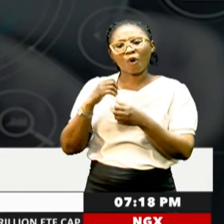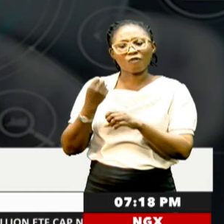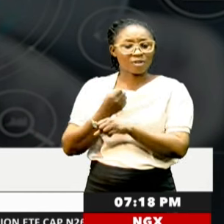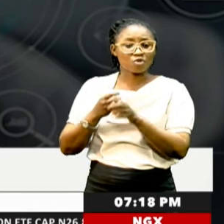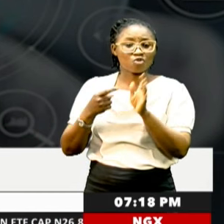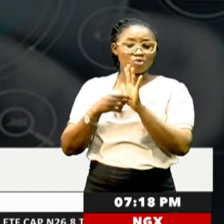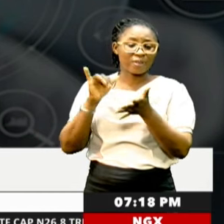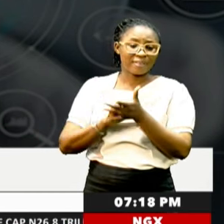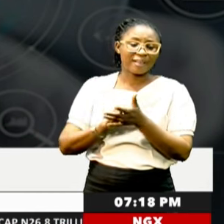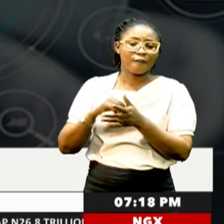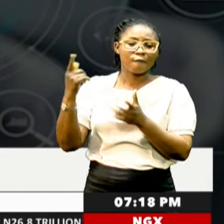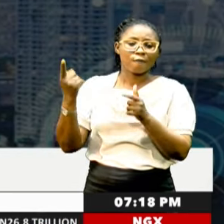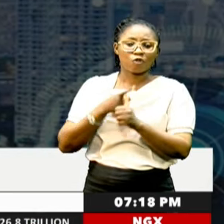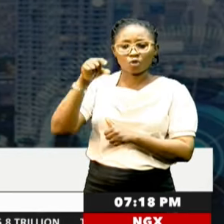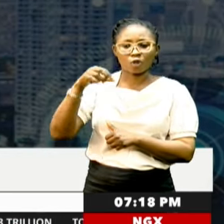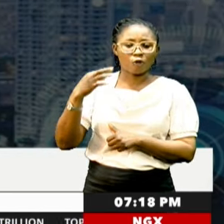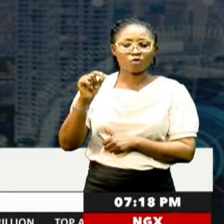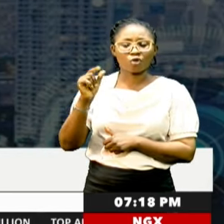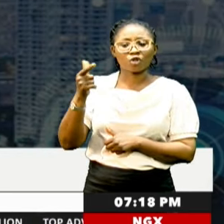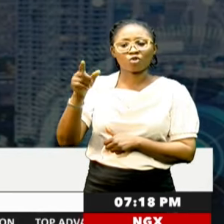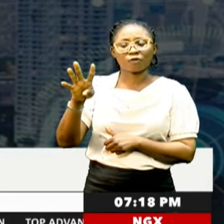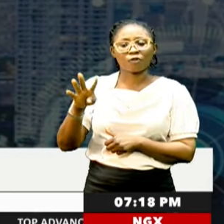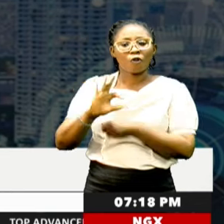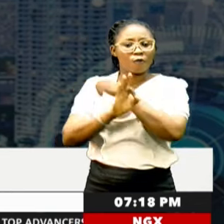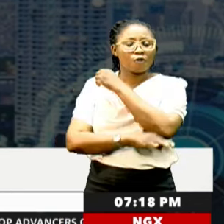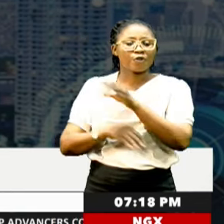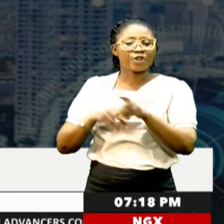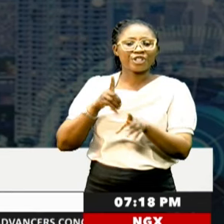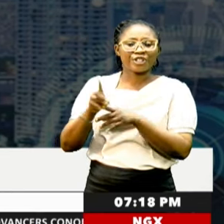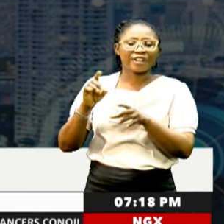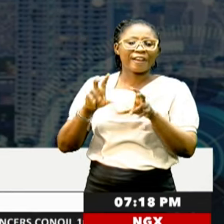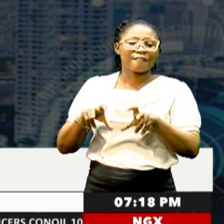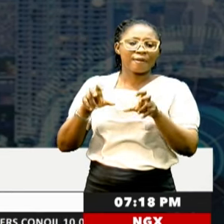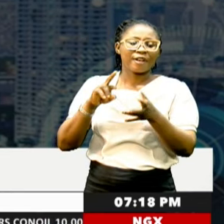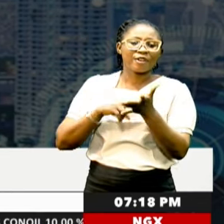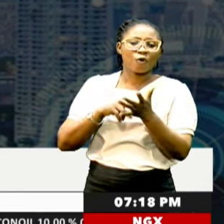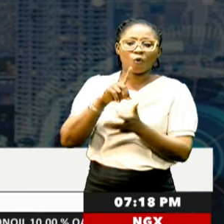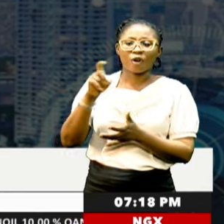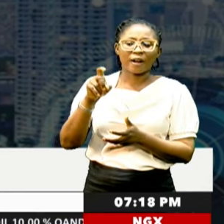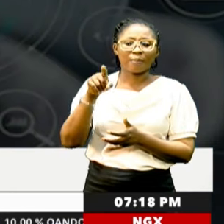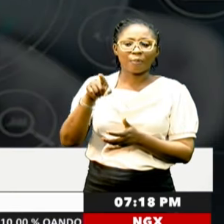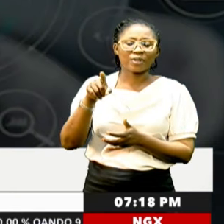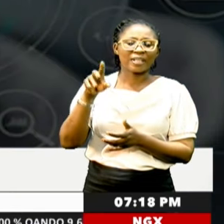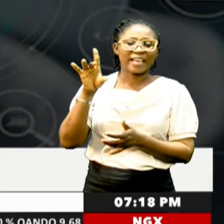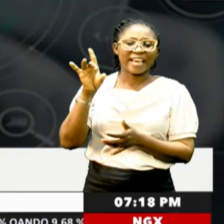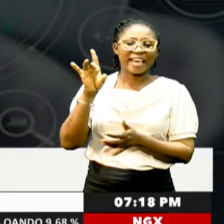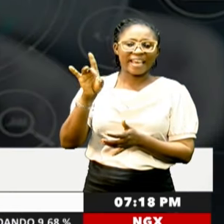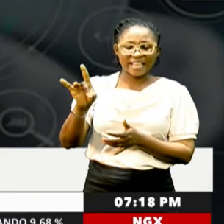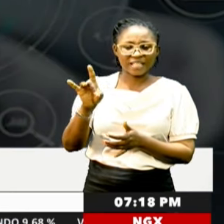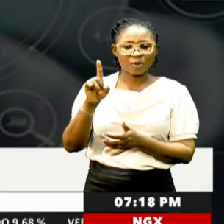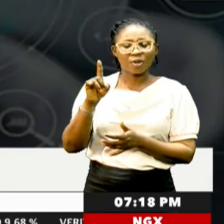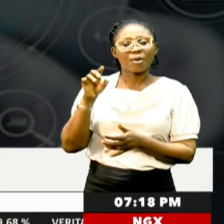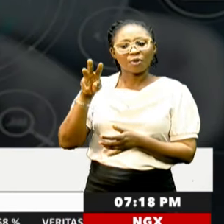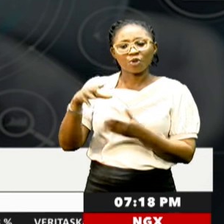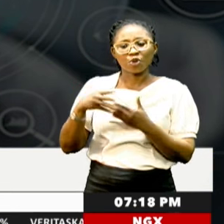the first quarter of 2024, foreign direct investments recorded $119.18 million. which is